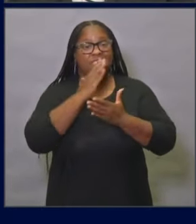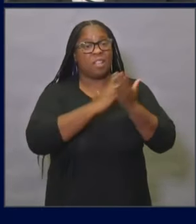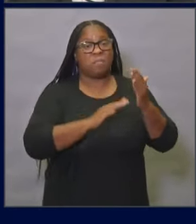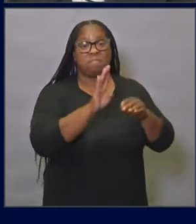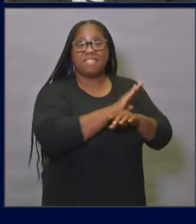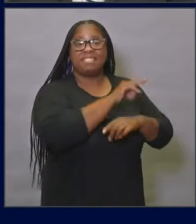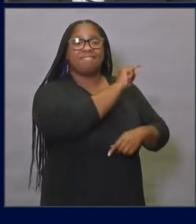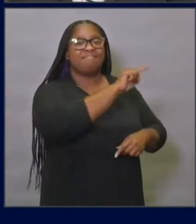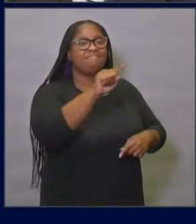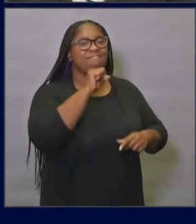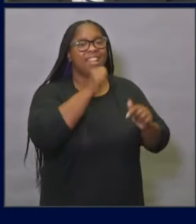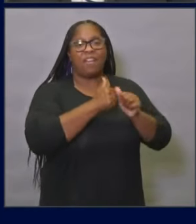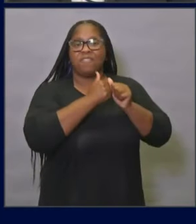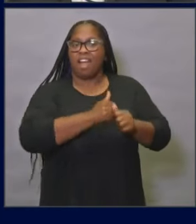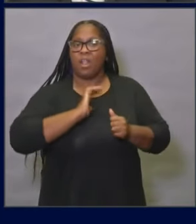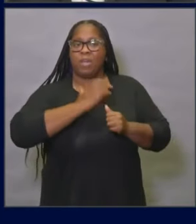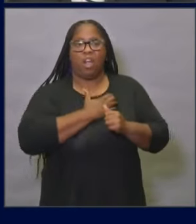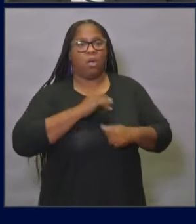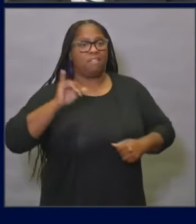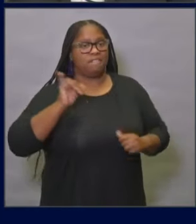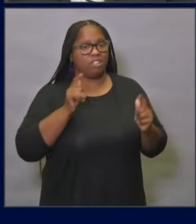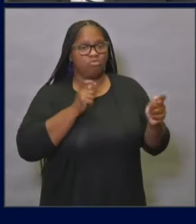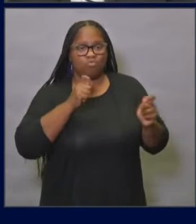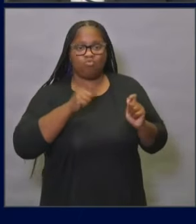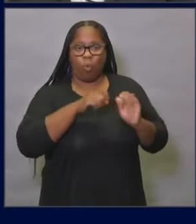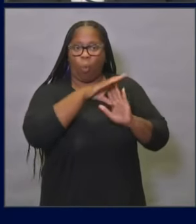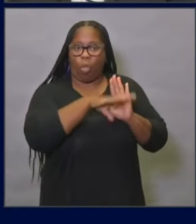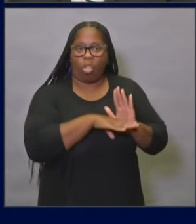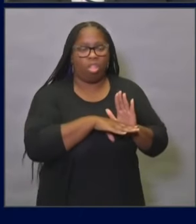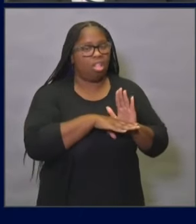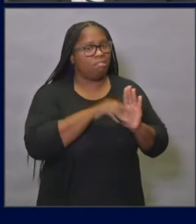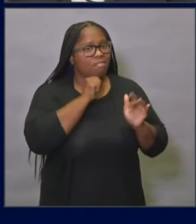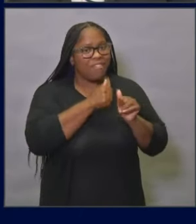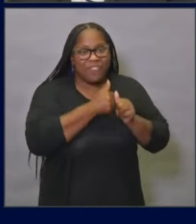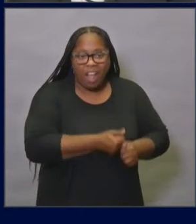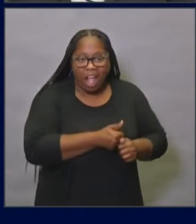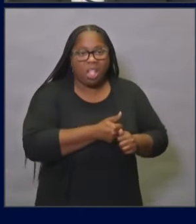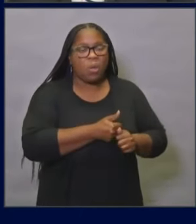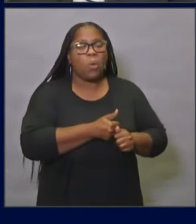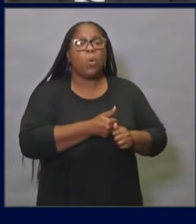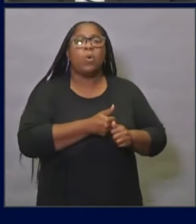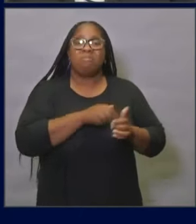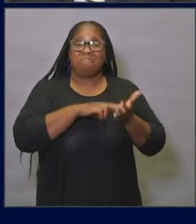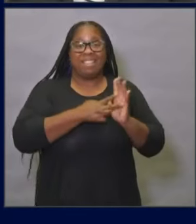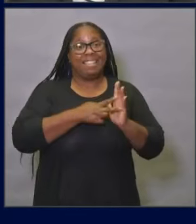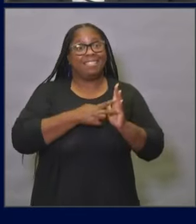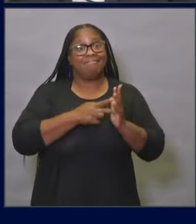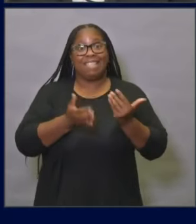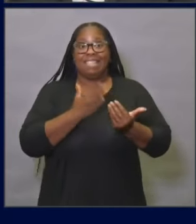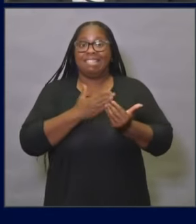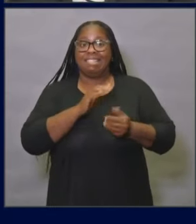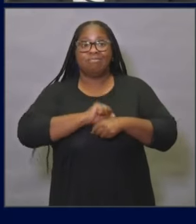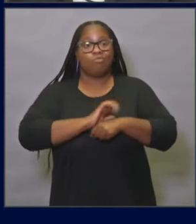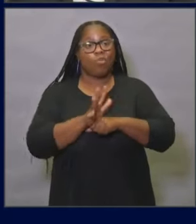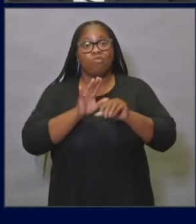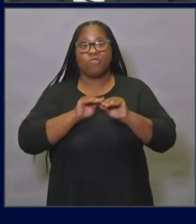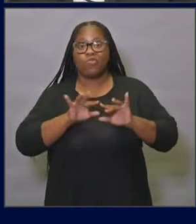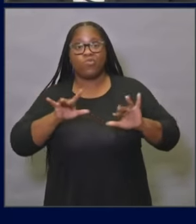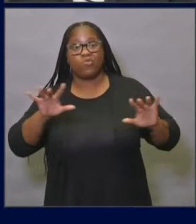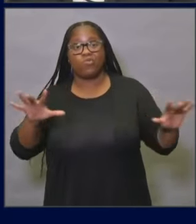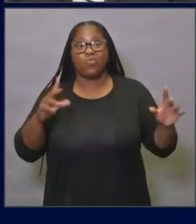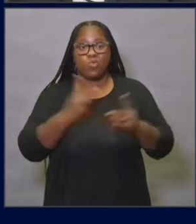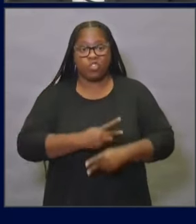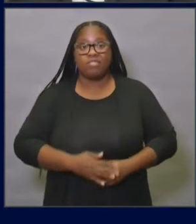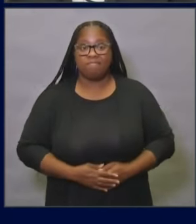with the infection control practices that are so important in preventing infections and slowing the spread of this virus. Just a few weeks later,